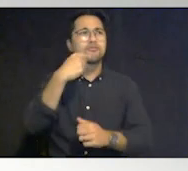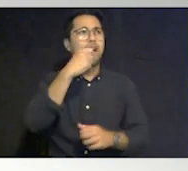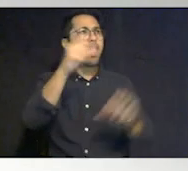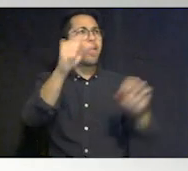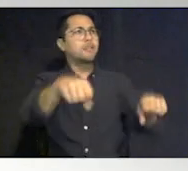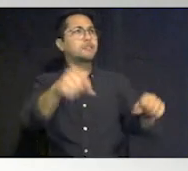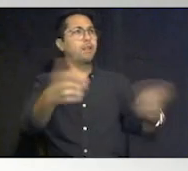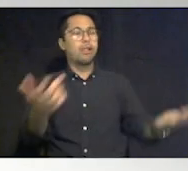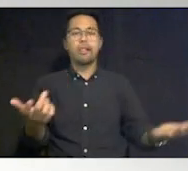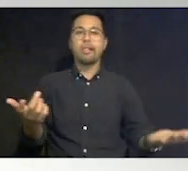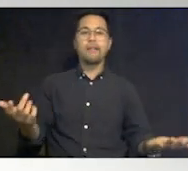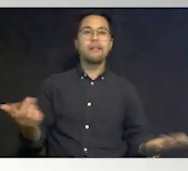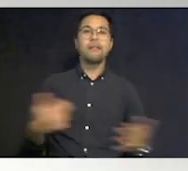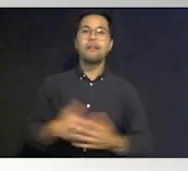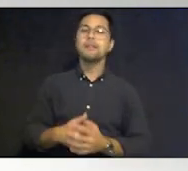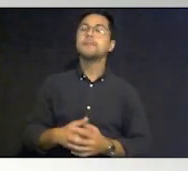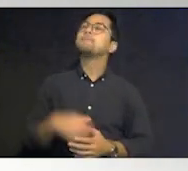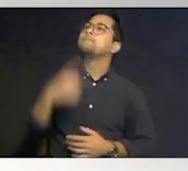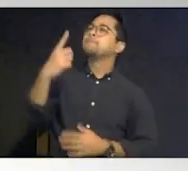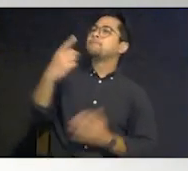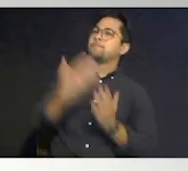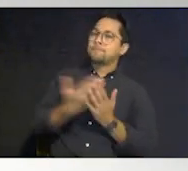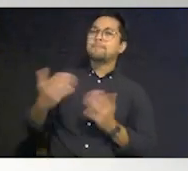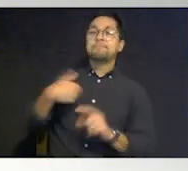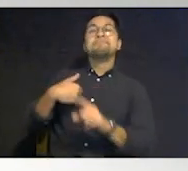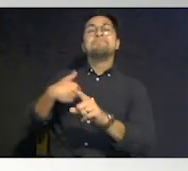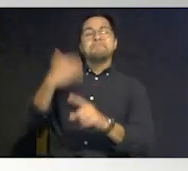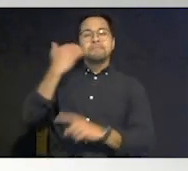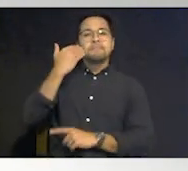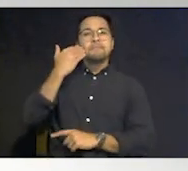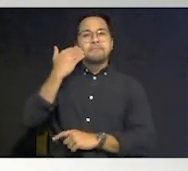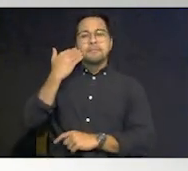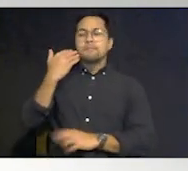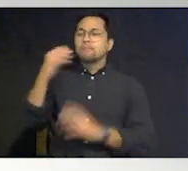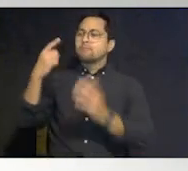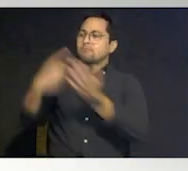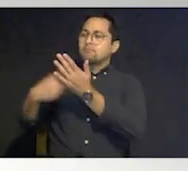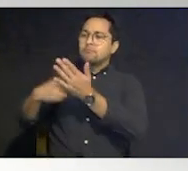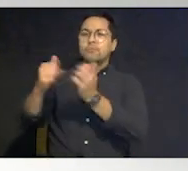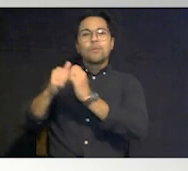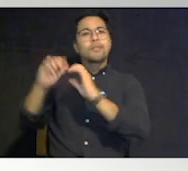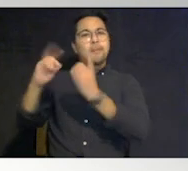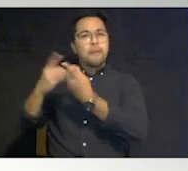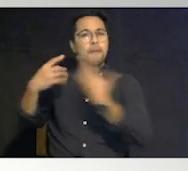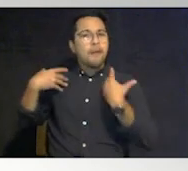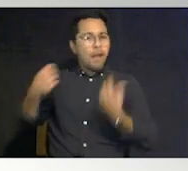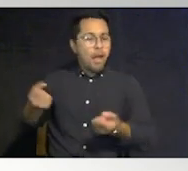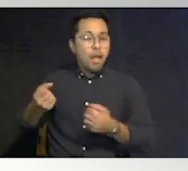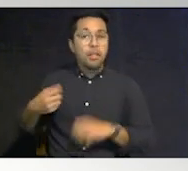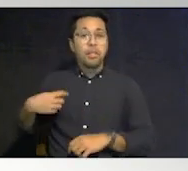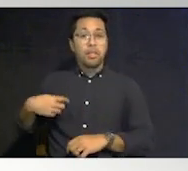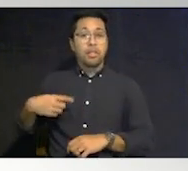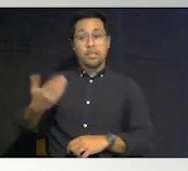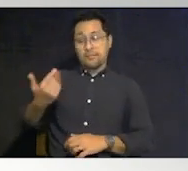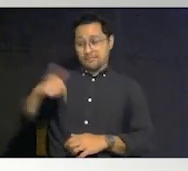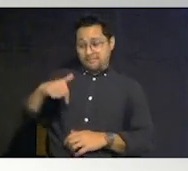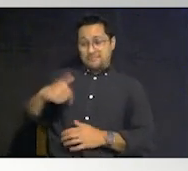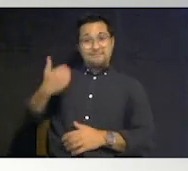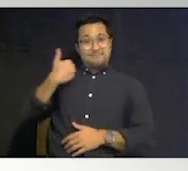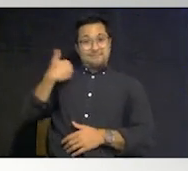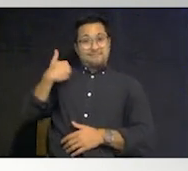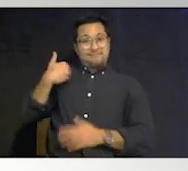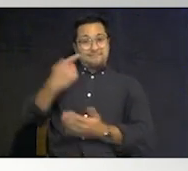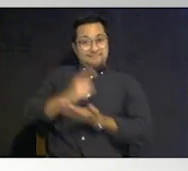one of the things that i i know from talking to the department of health this week in fact earlier this week um